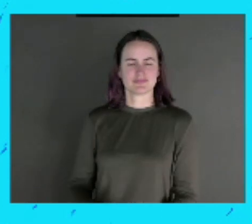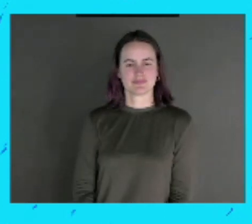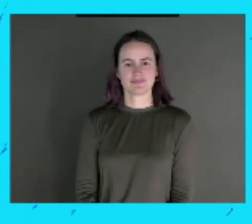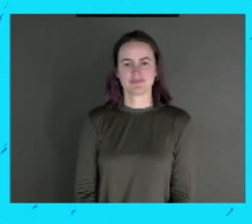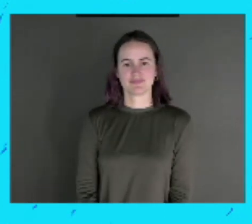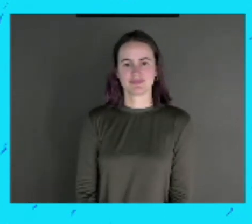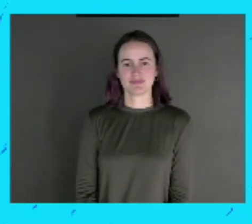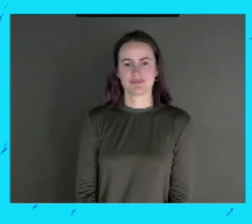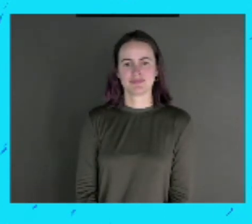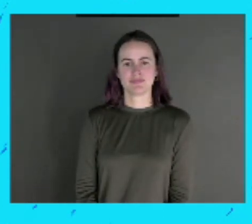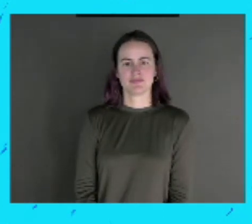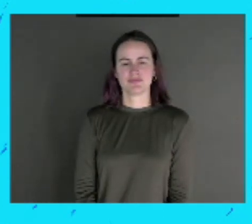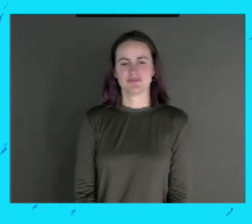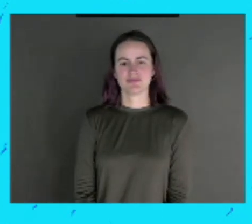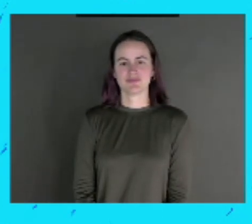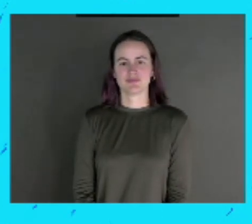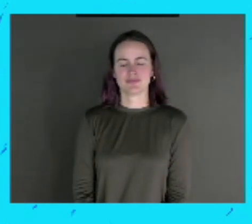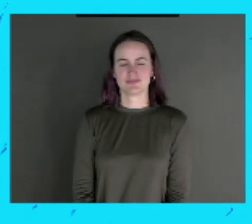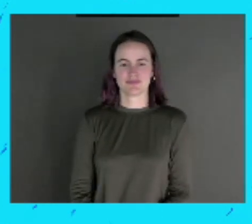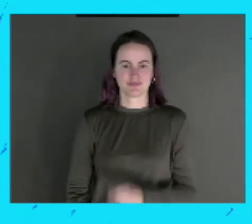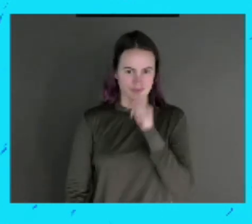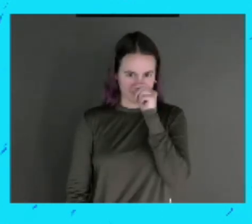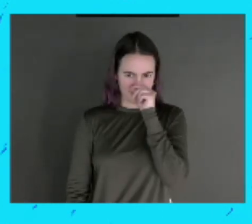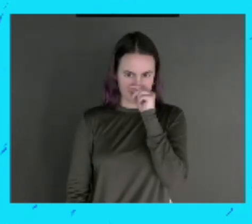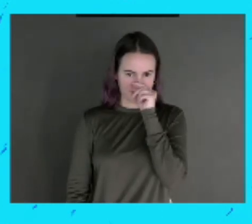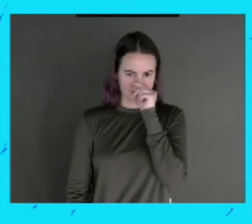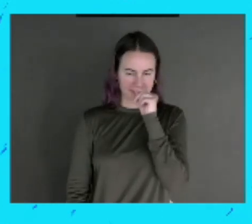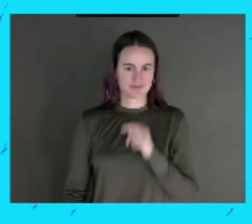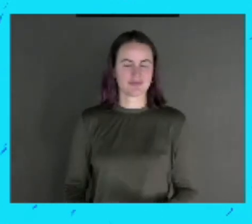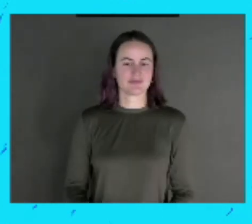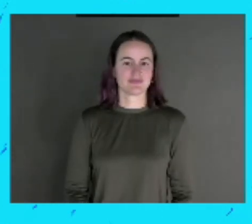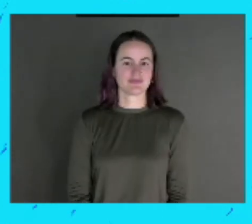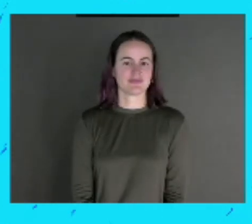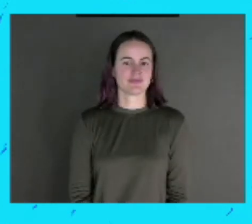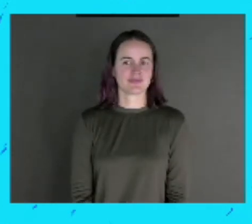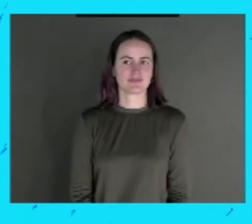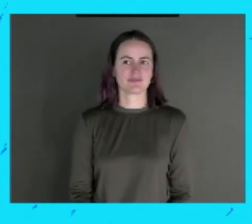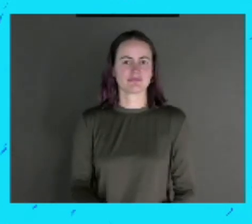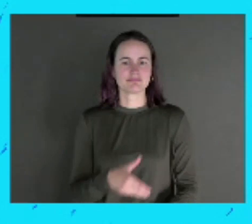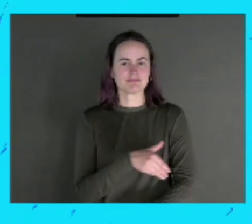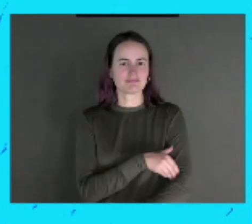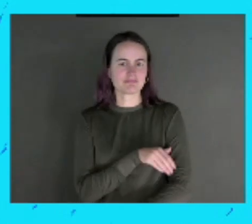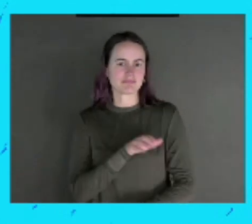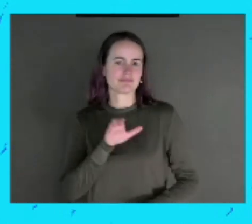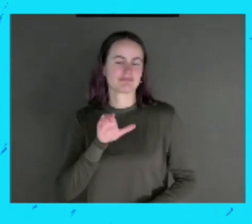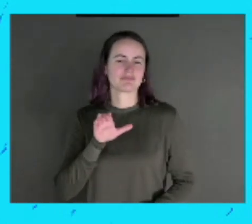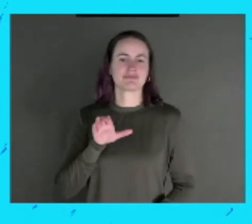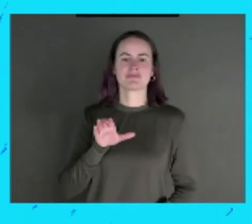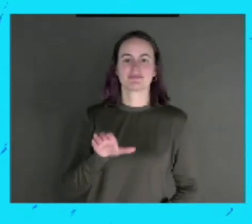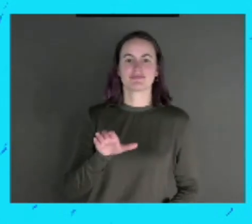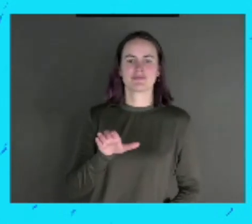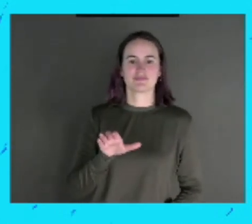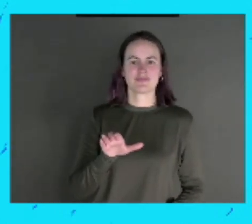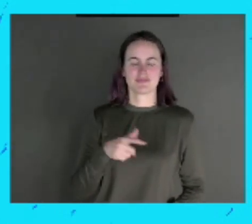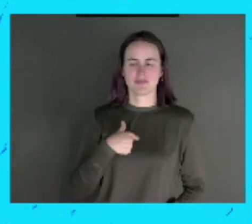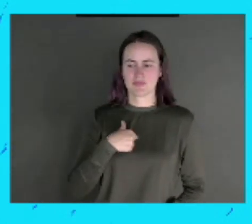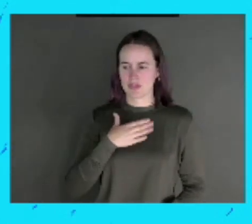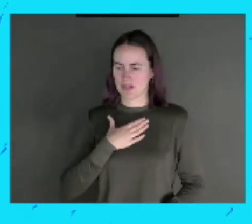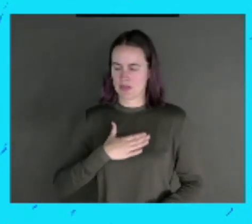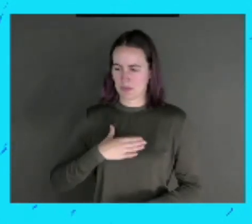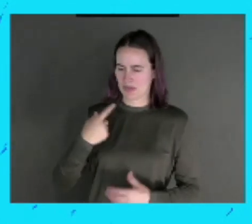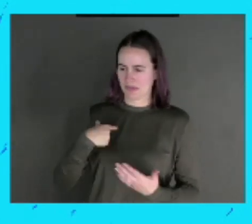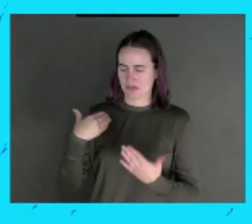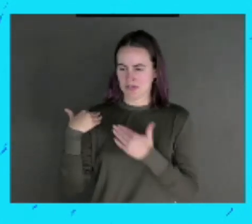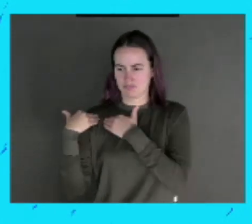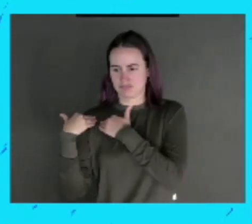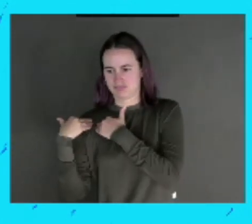turns out that it was compiled with blocks of life that meant to me much more than